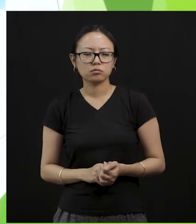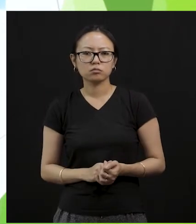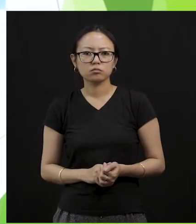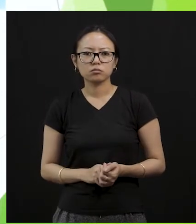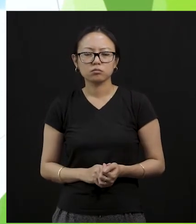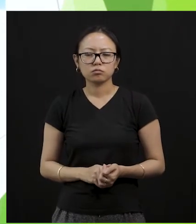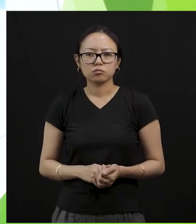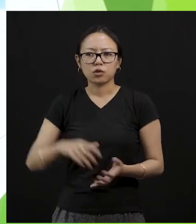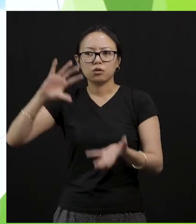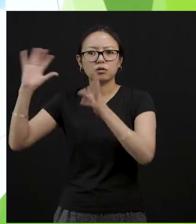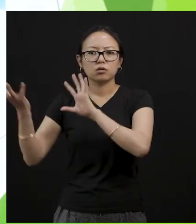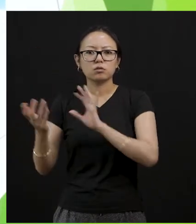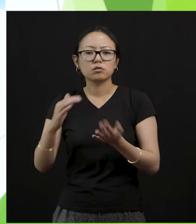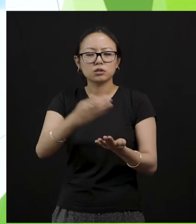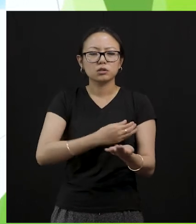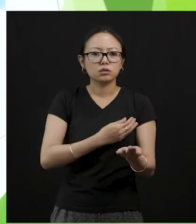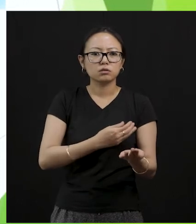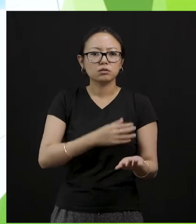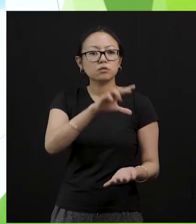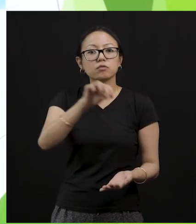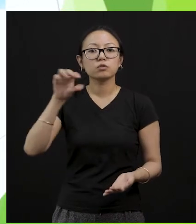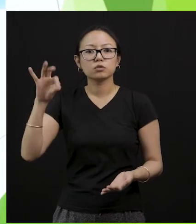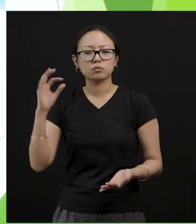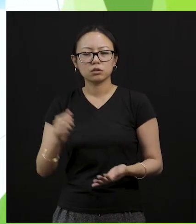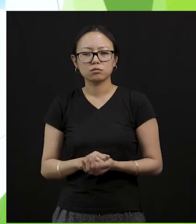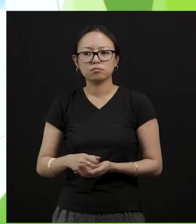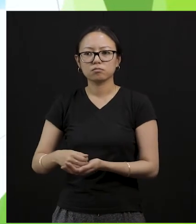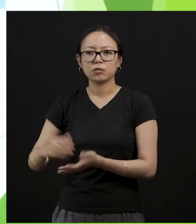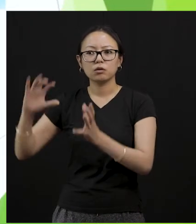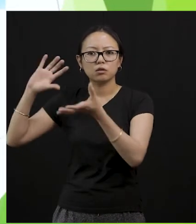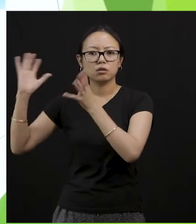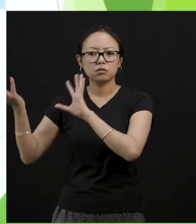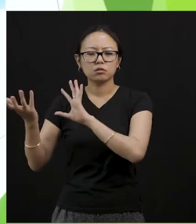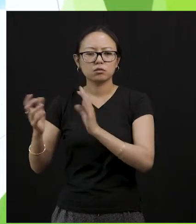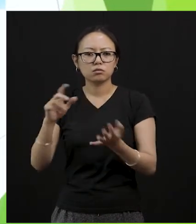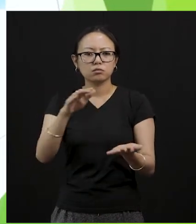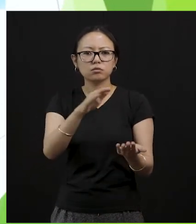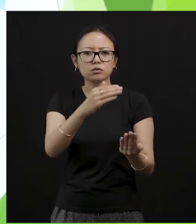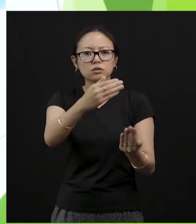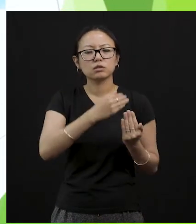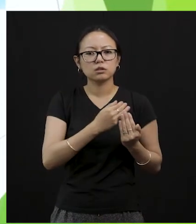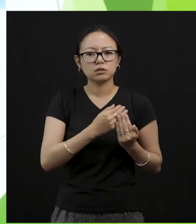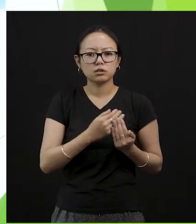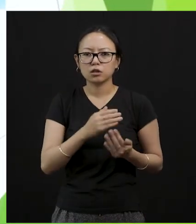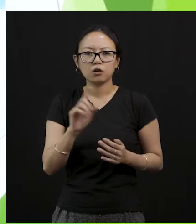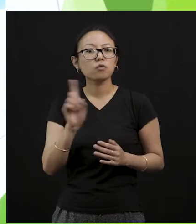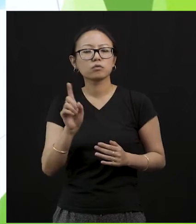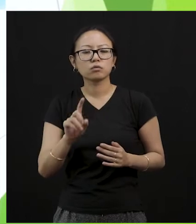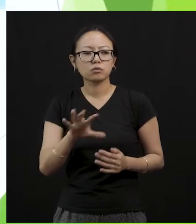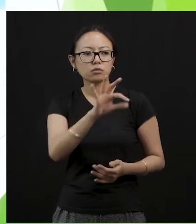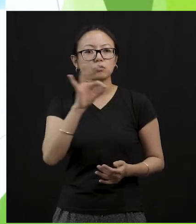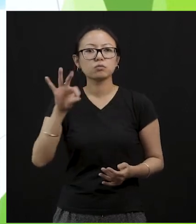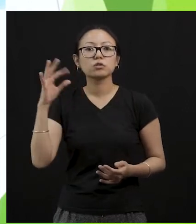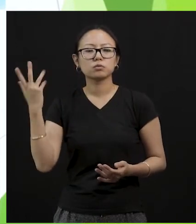see three pictures on the screen. So you have to take that particular activity which is protecting the earth and you have